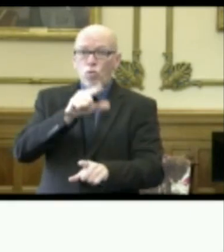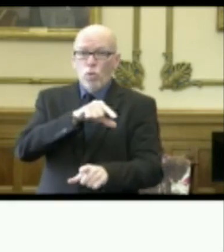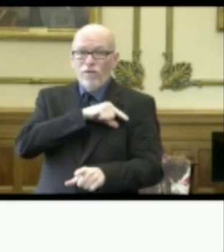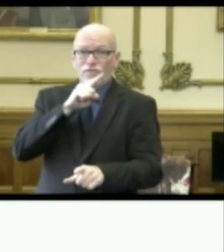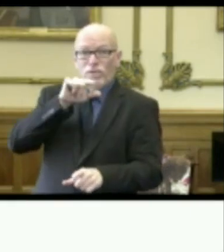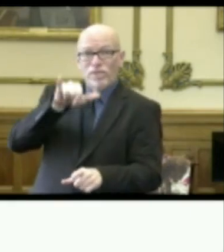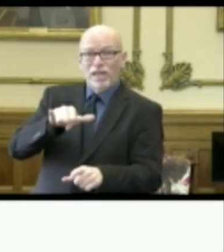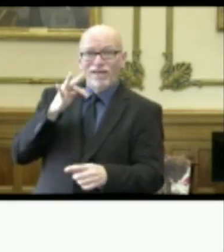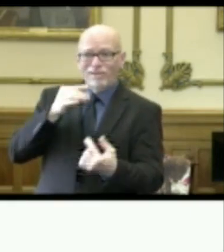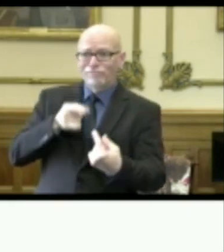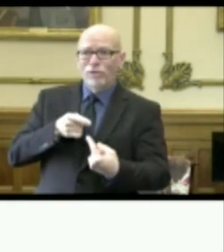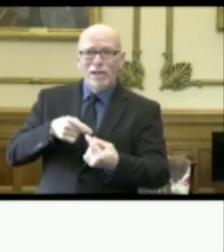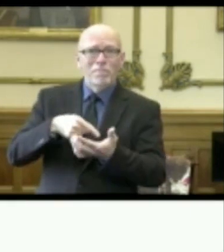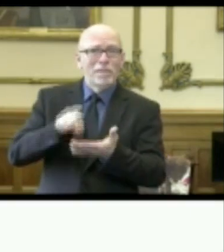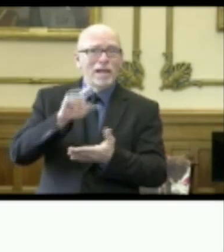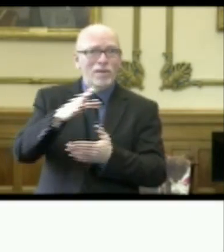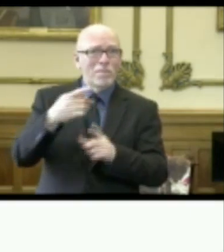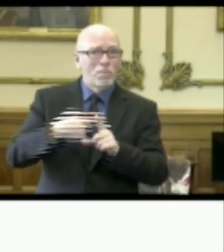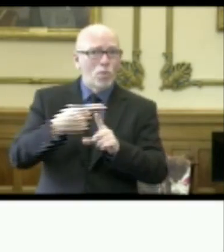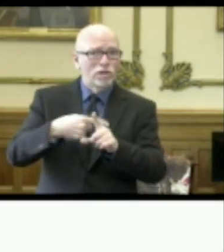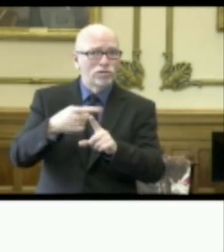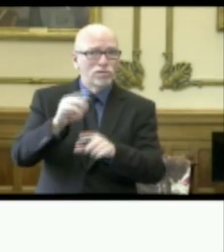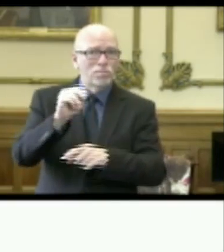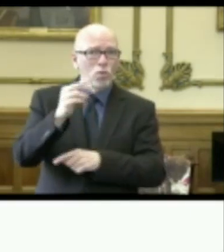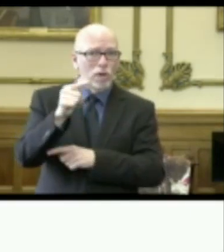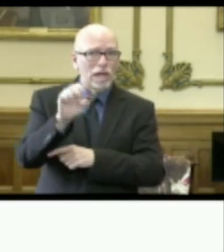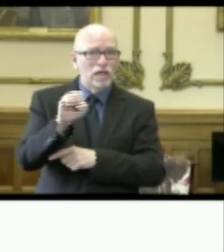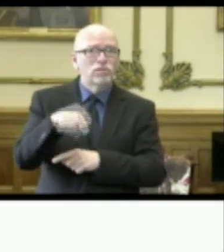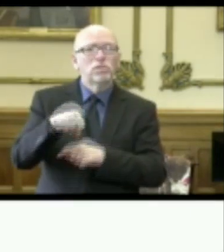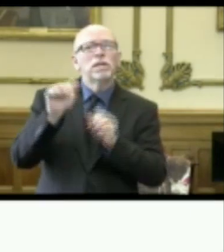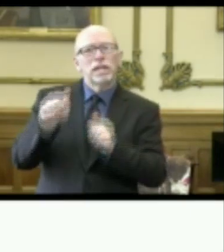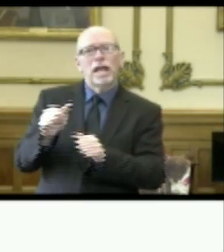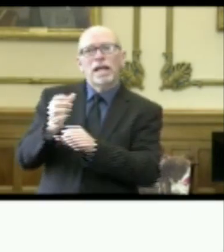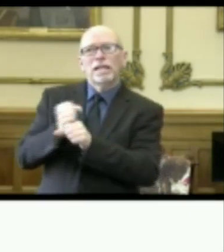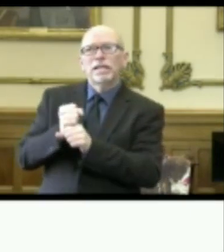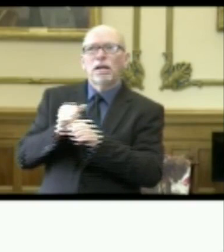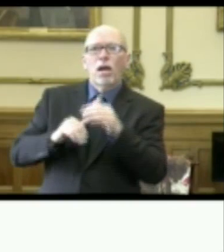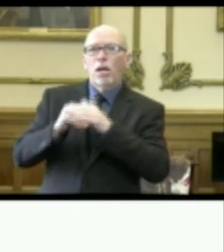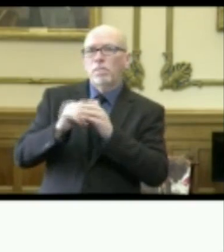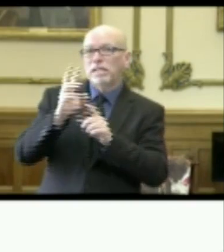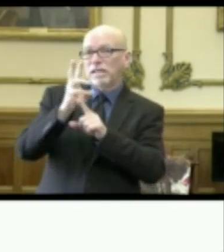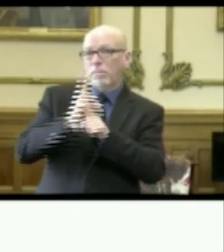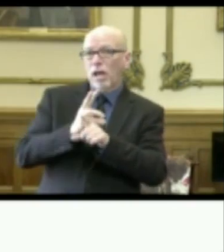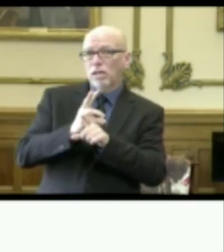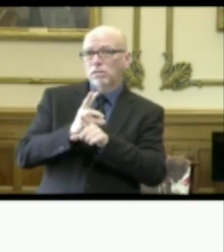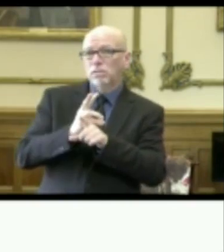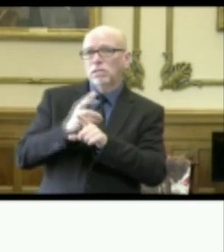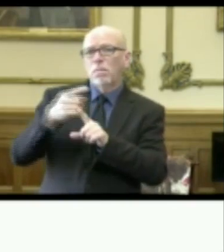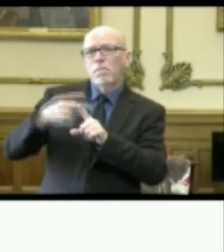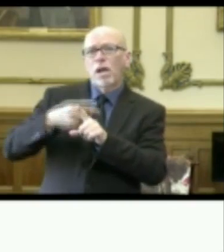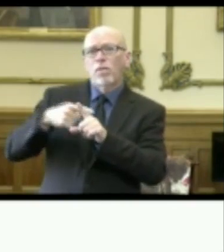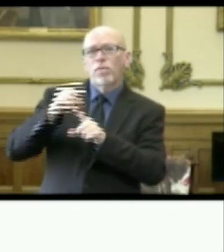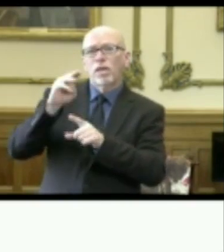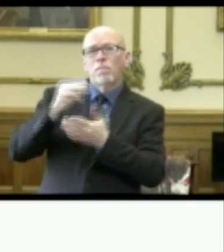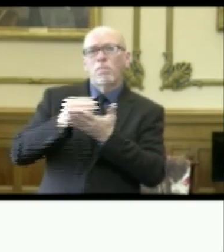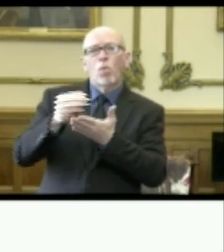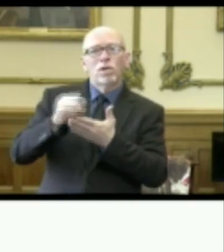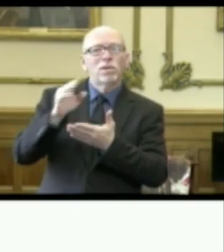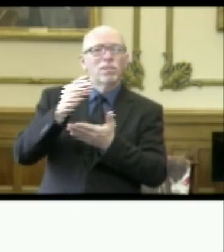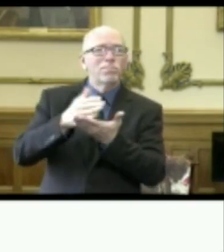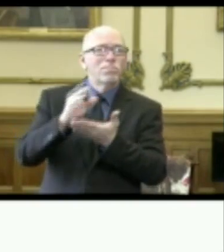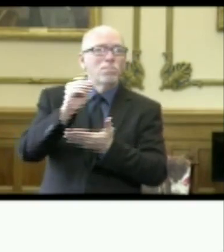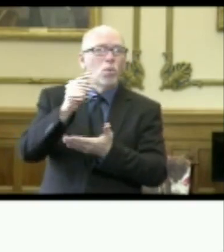struggling to pay their mortgage can apply to receive up to six months of monthly mortgage payment assistance.